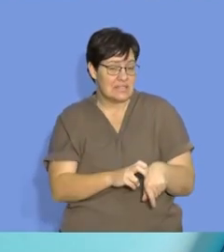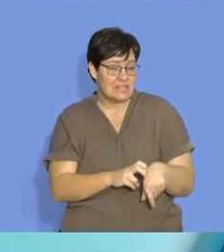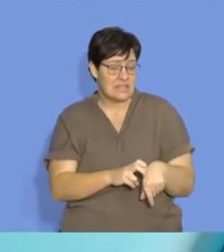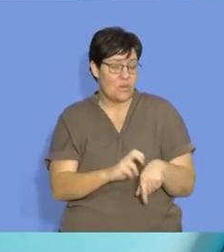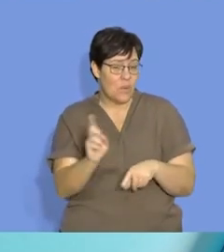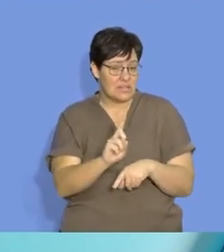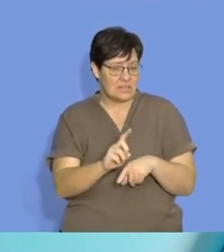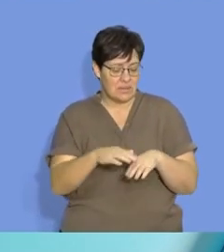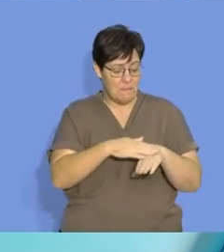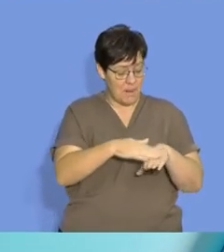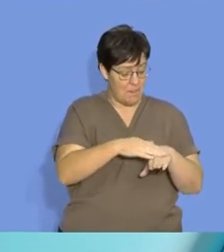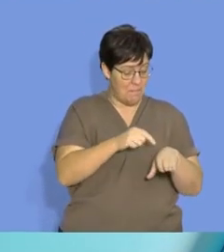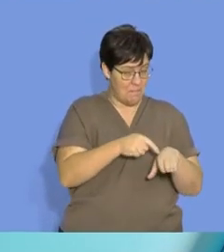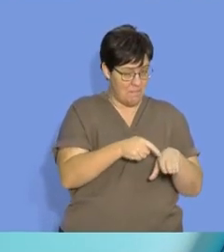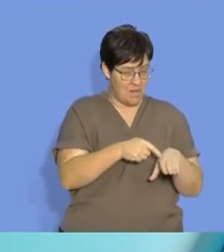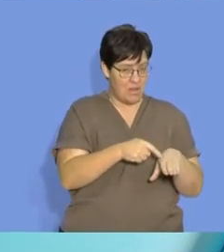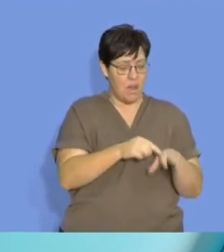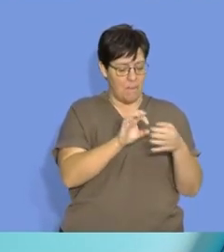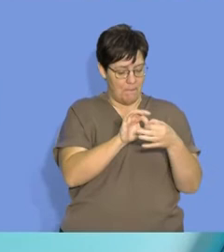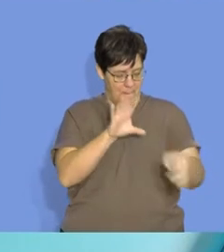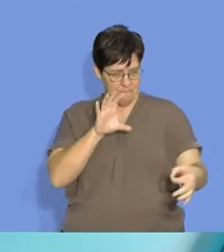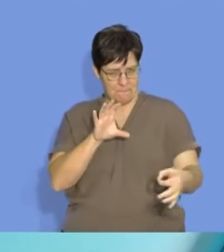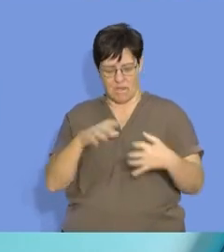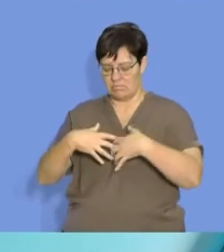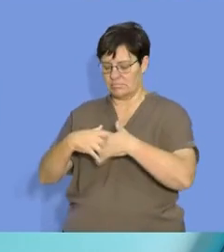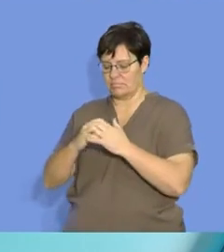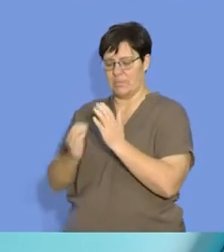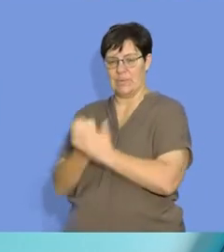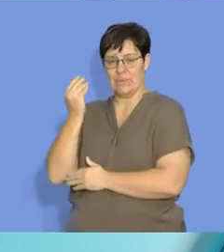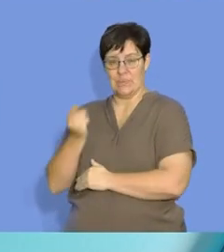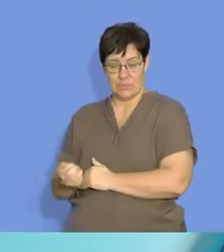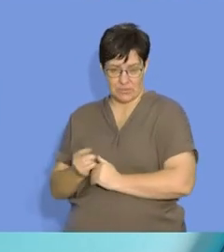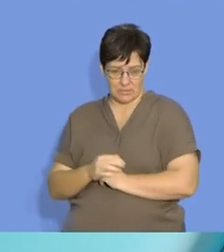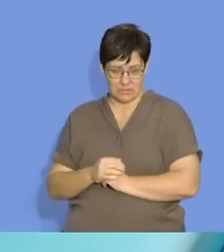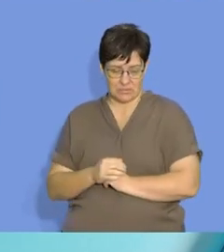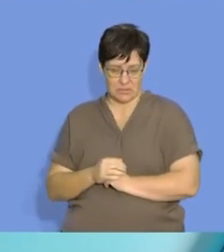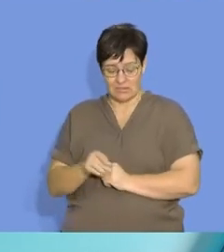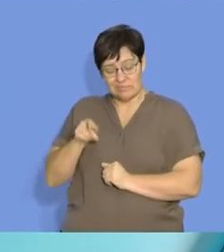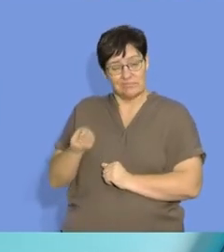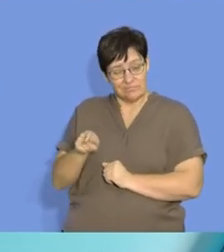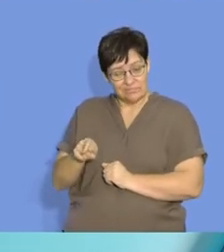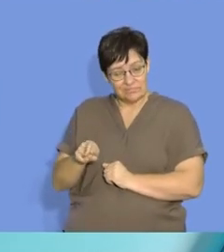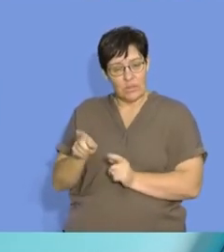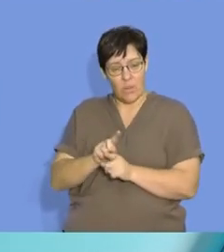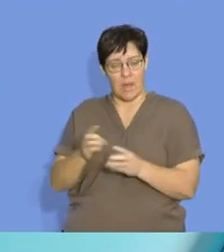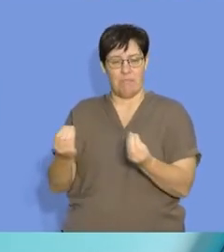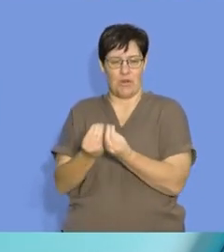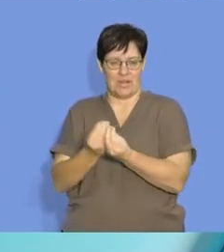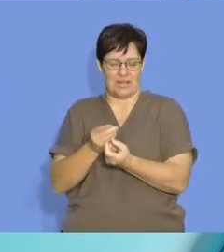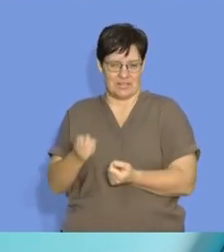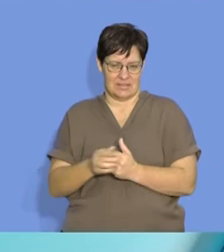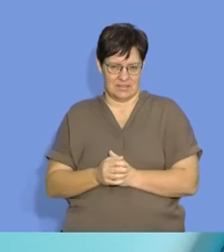minimum energy needed, to break the bonds, to form new substances. These substances are called